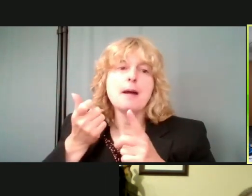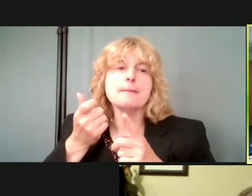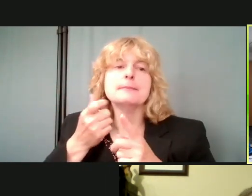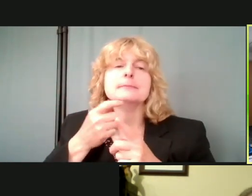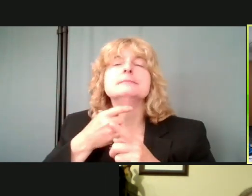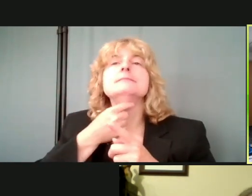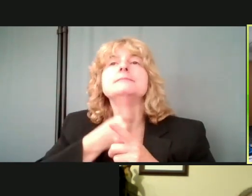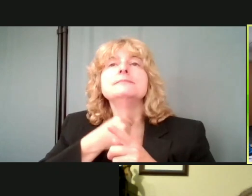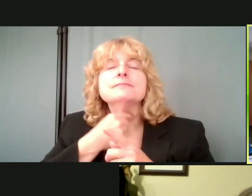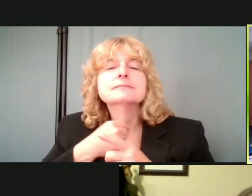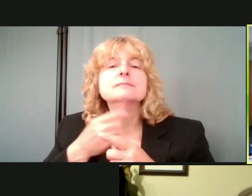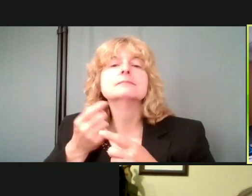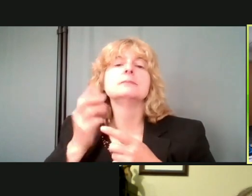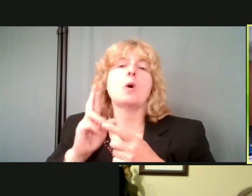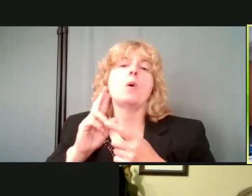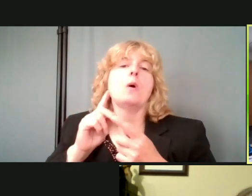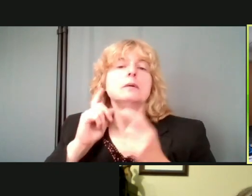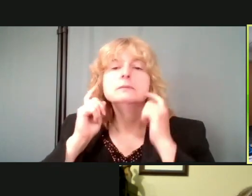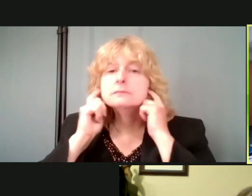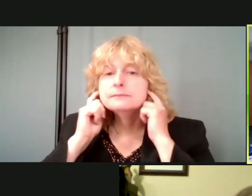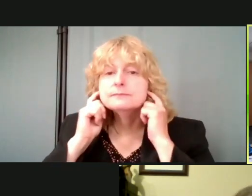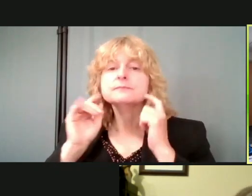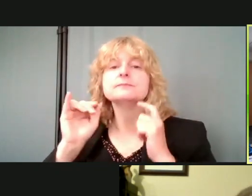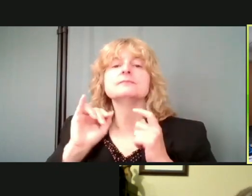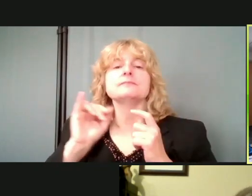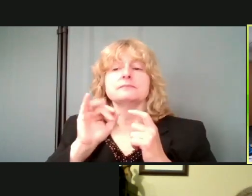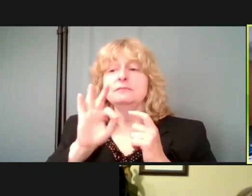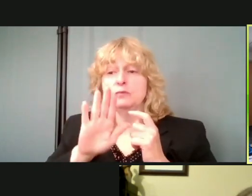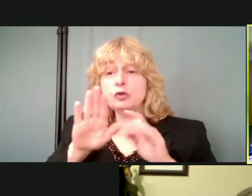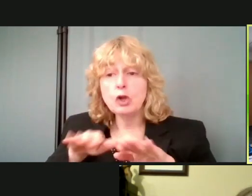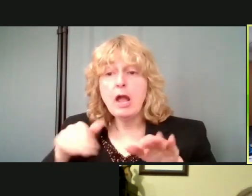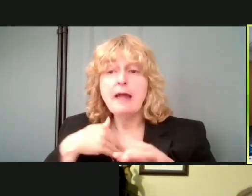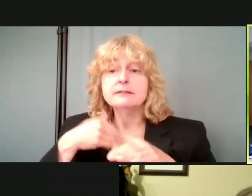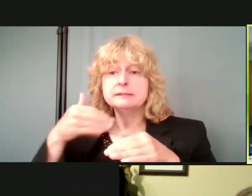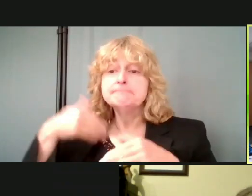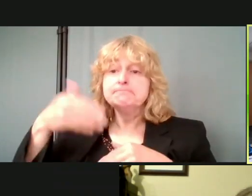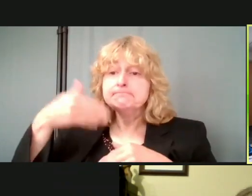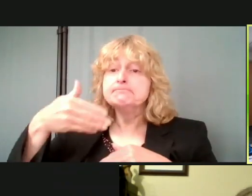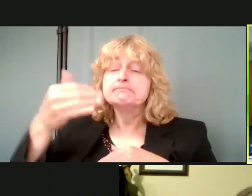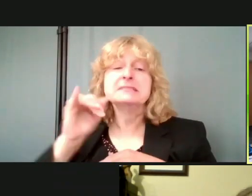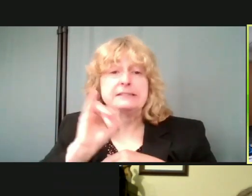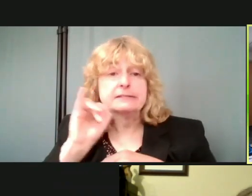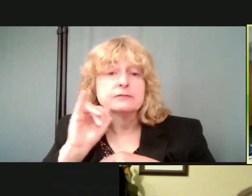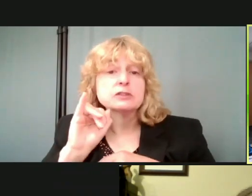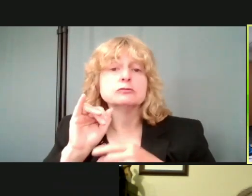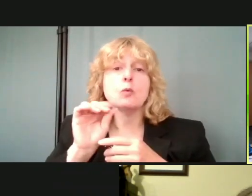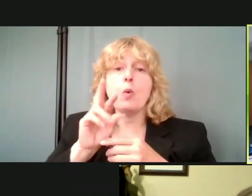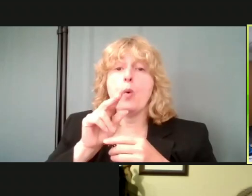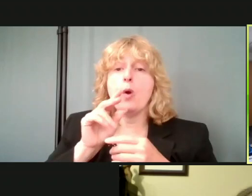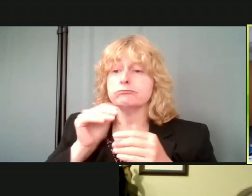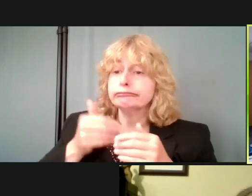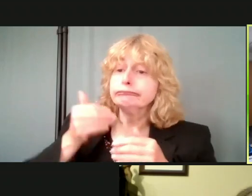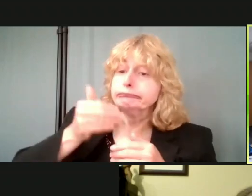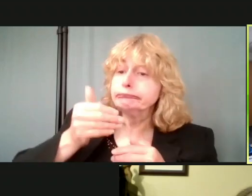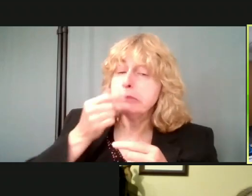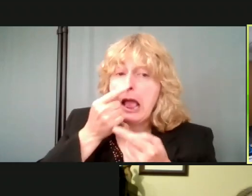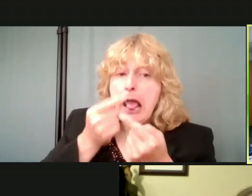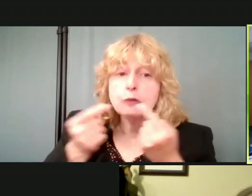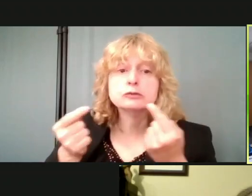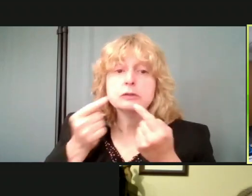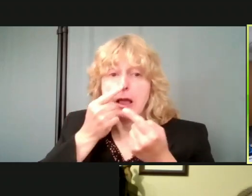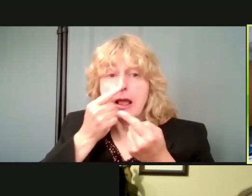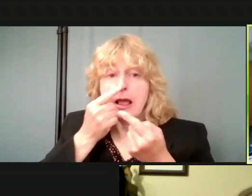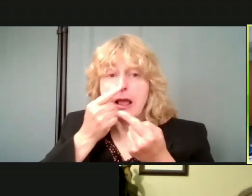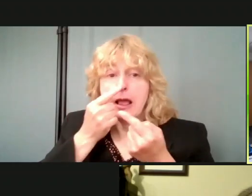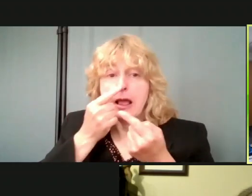your child has recurrent, uh, infections or recurrent allergies, recurrent, um, symptoms of allergies,